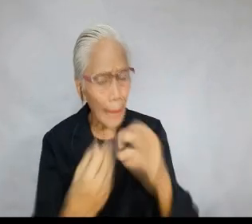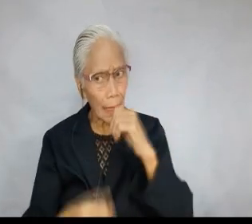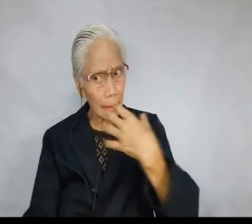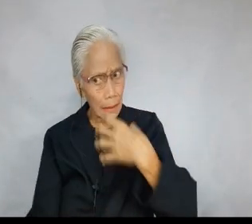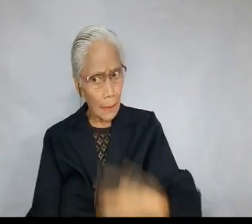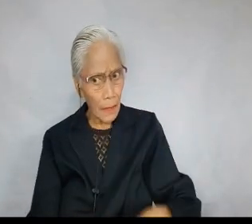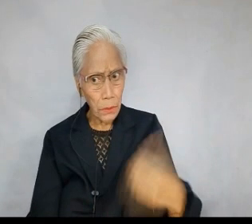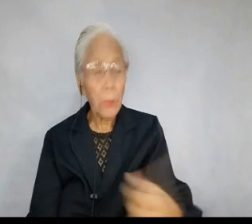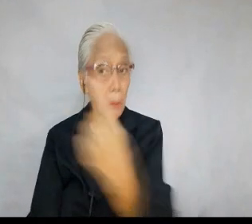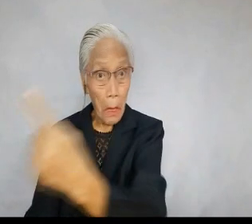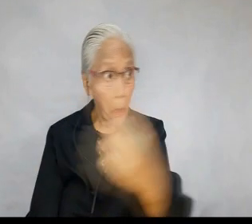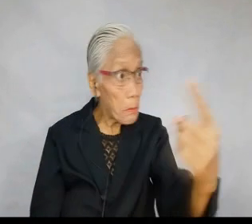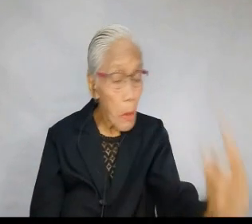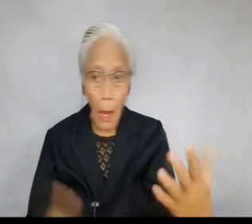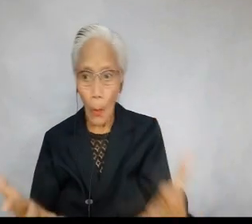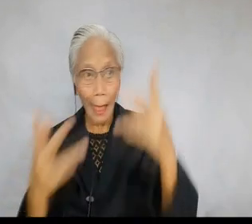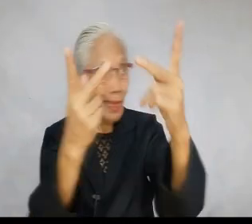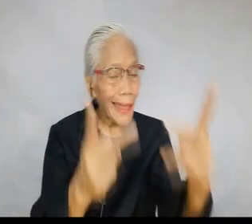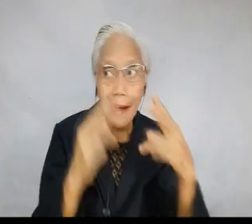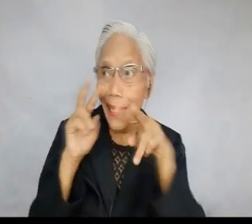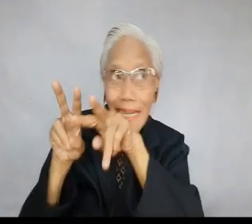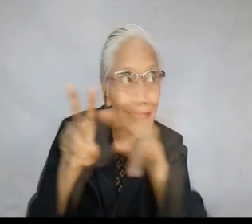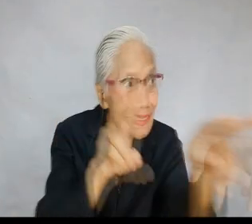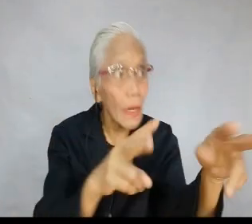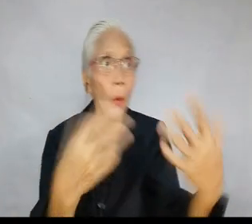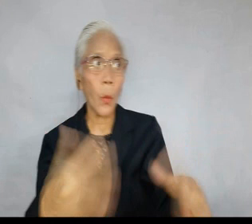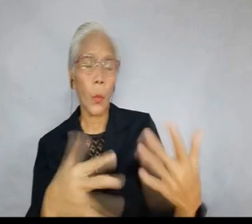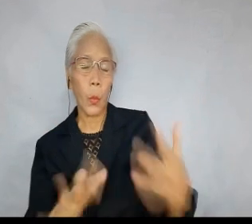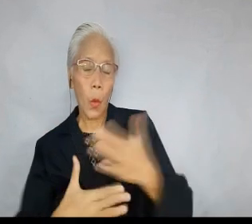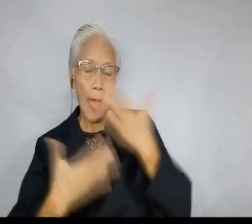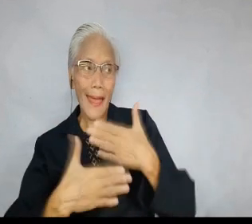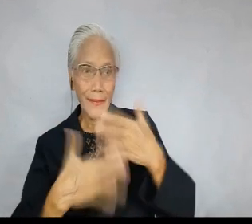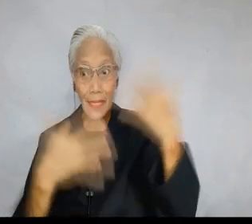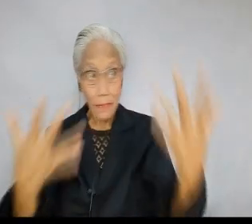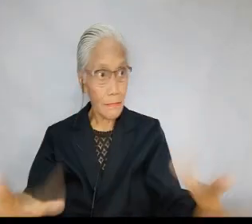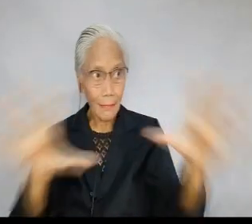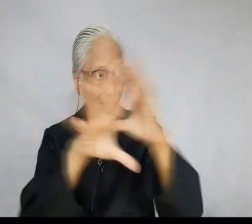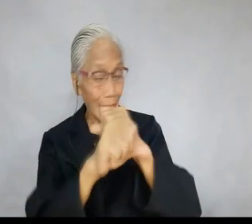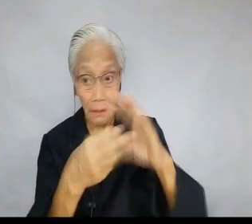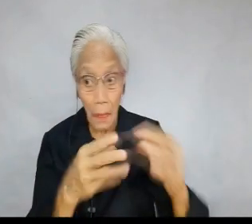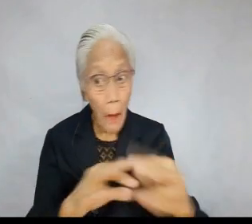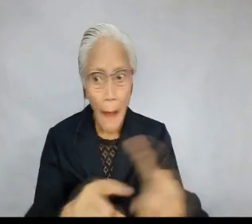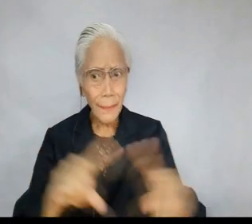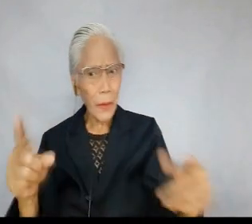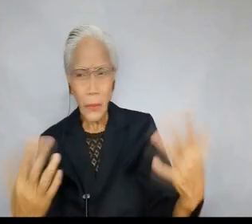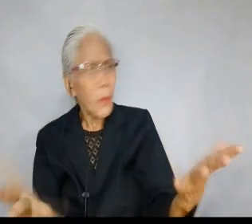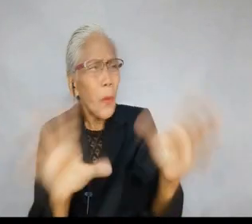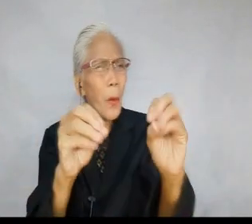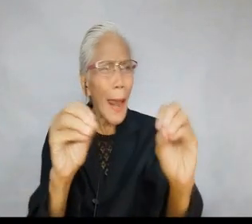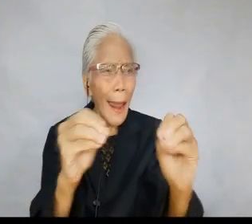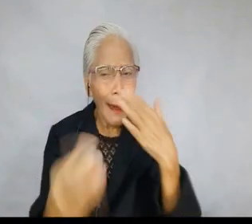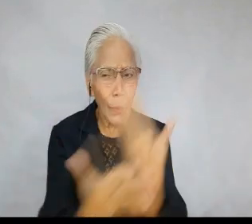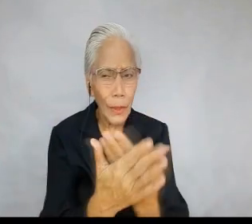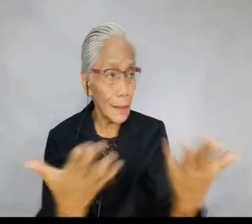death, must die. Everyone present was happy to see the man pardoned. End of the story. Of course, no